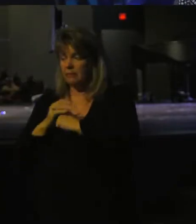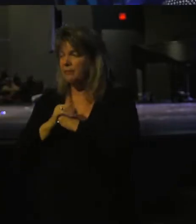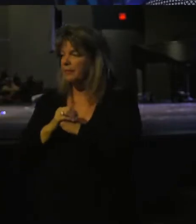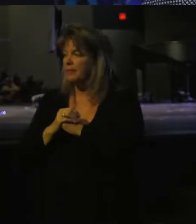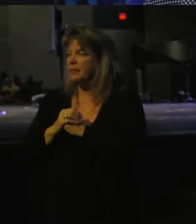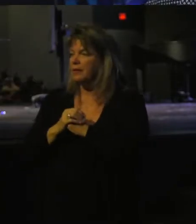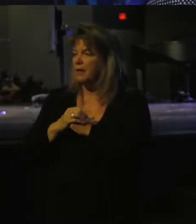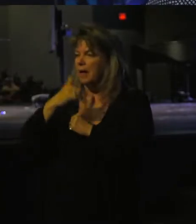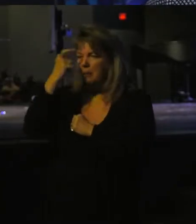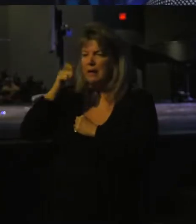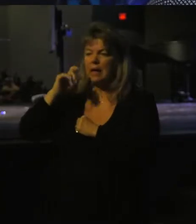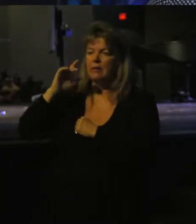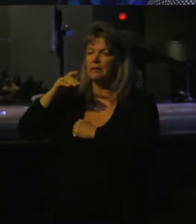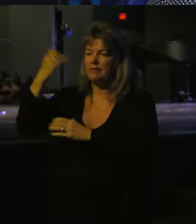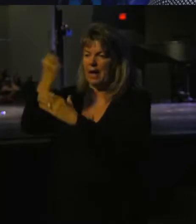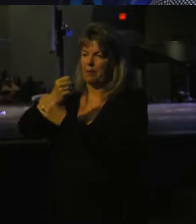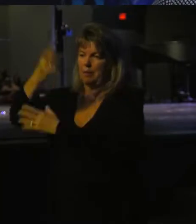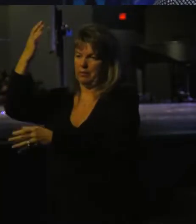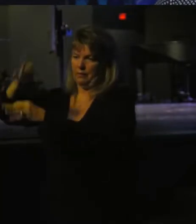because of this faithfulness.